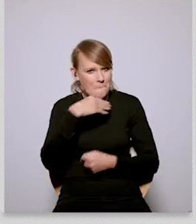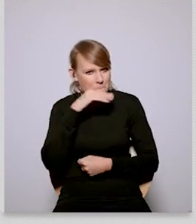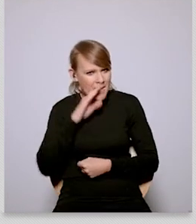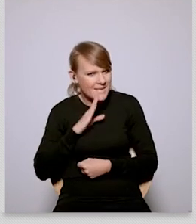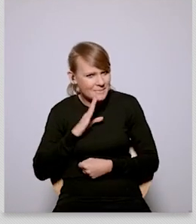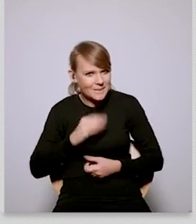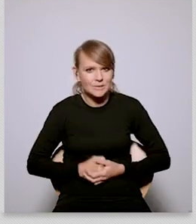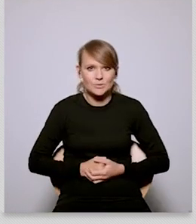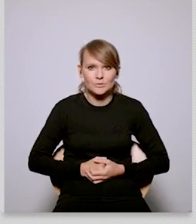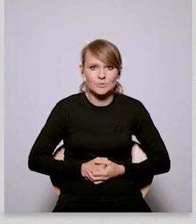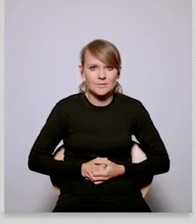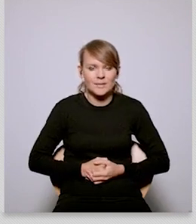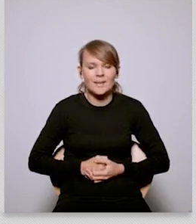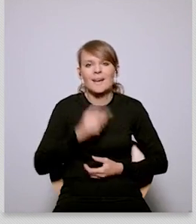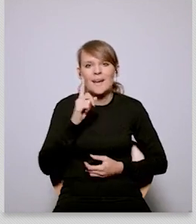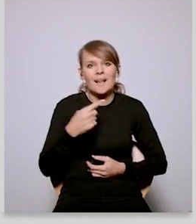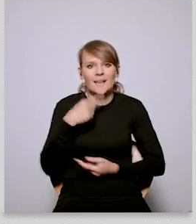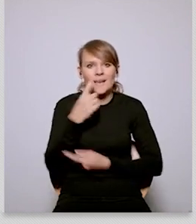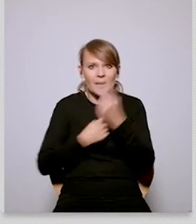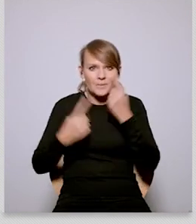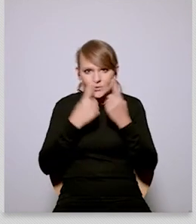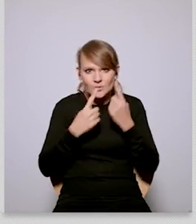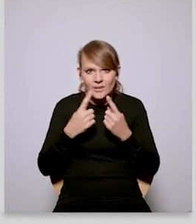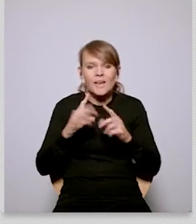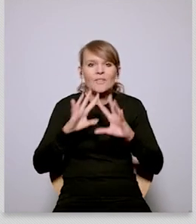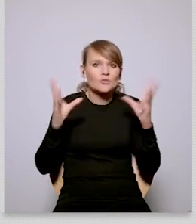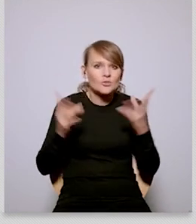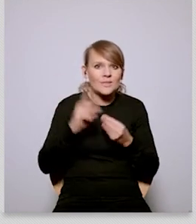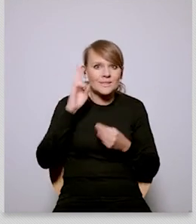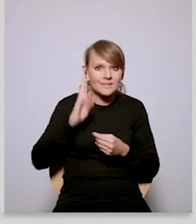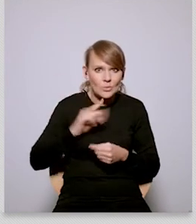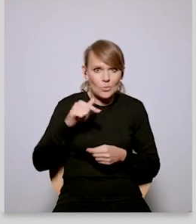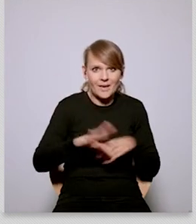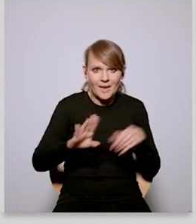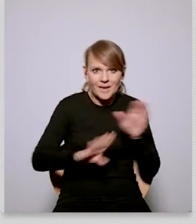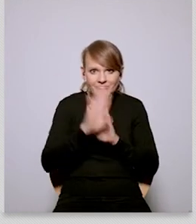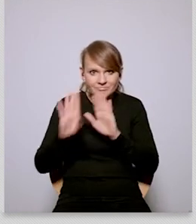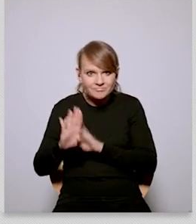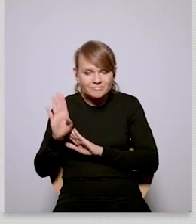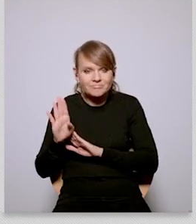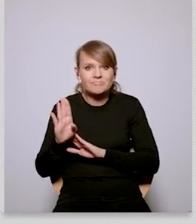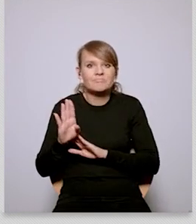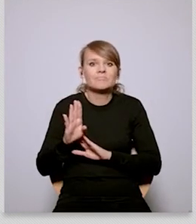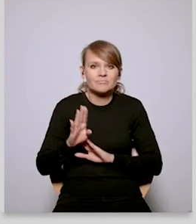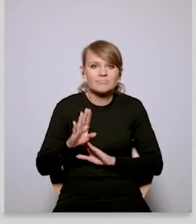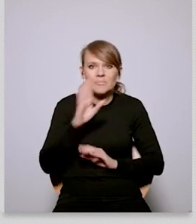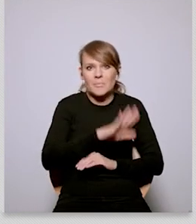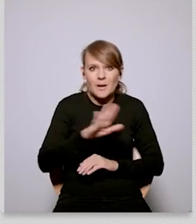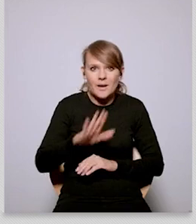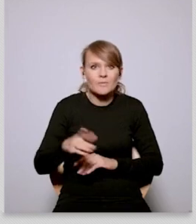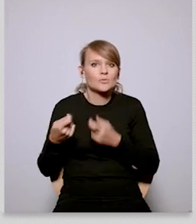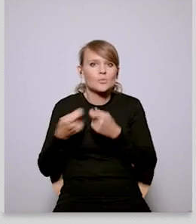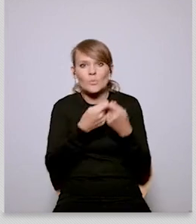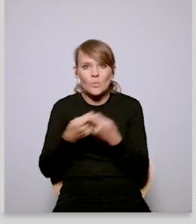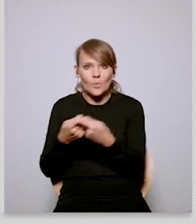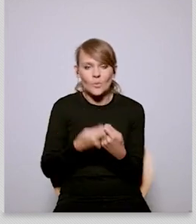um by edwin was quite pessimistic but i think that all the institutions all the organizations that